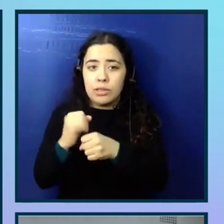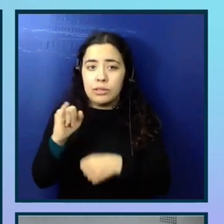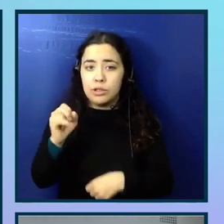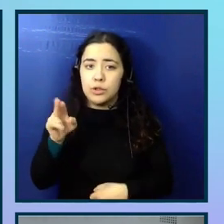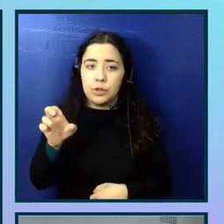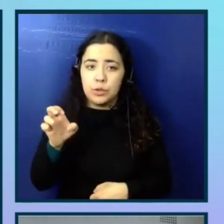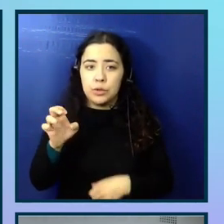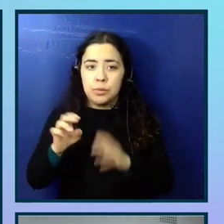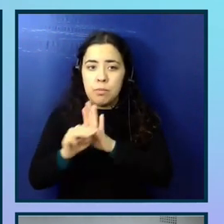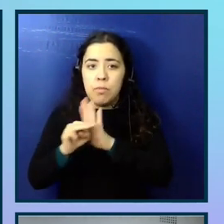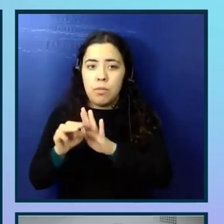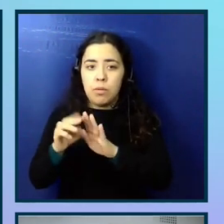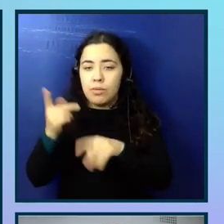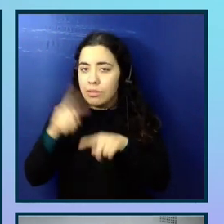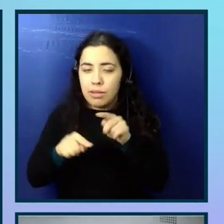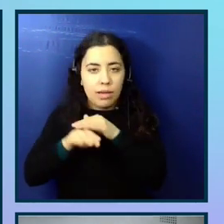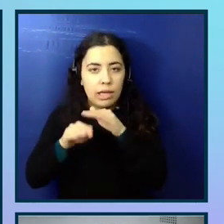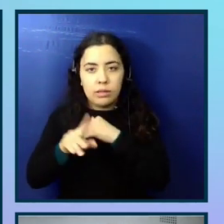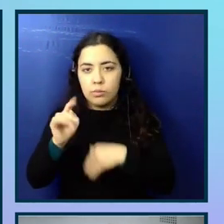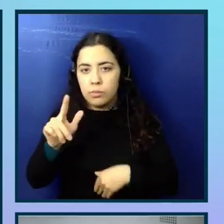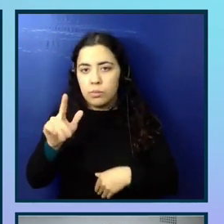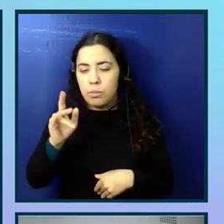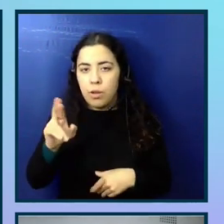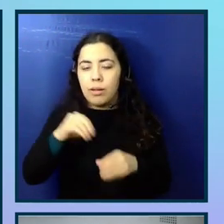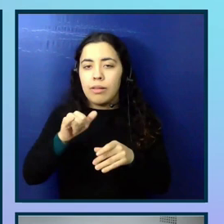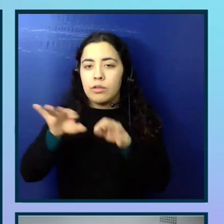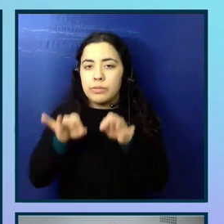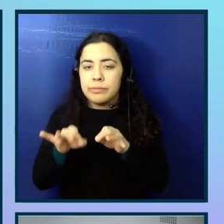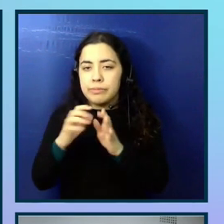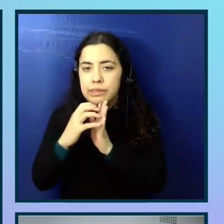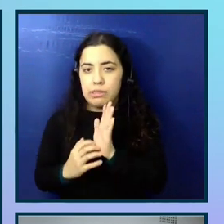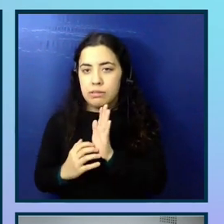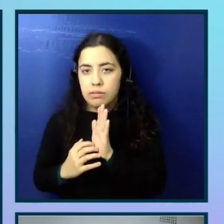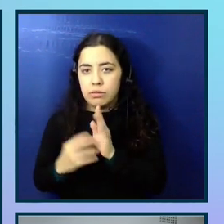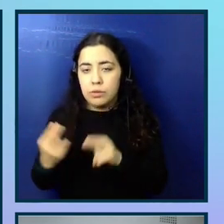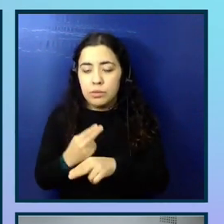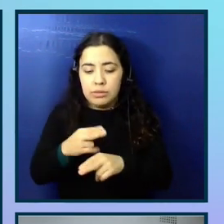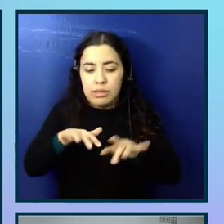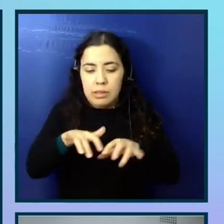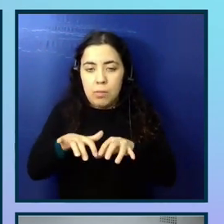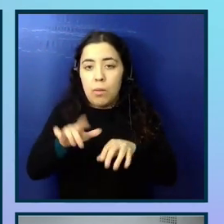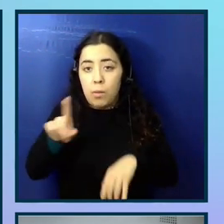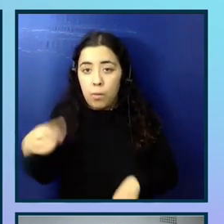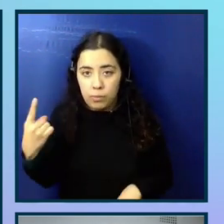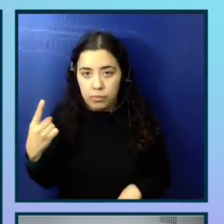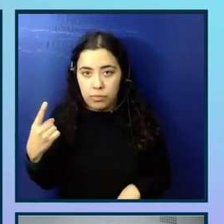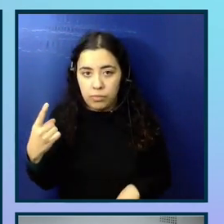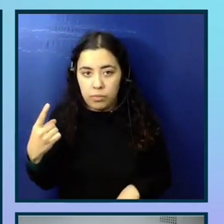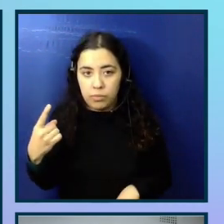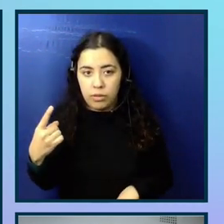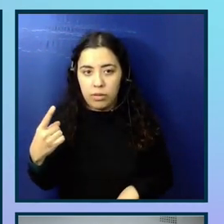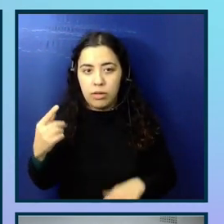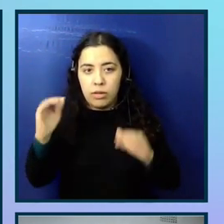access any of the toolbar options within the description text field, when using keyboard only, and then in brackets, it says tab and arrow